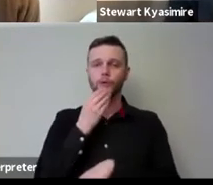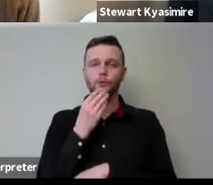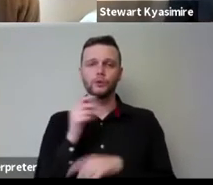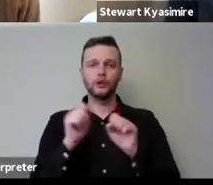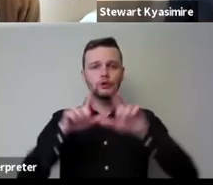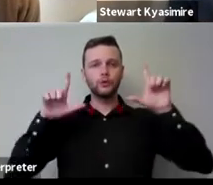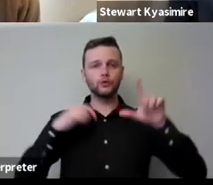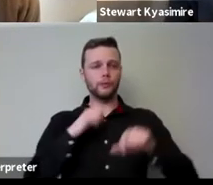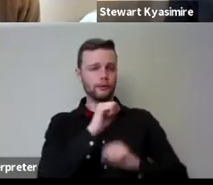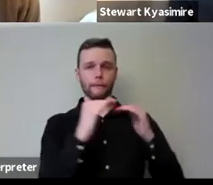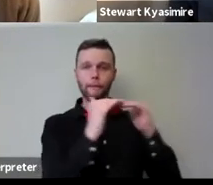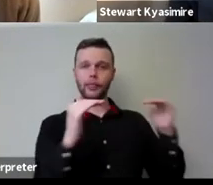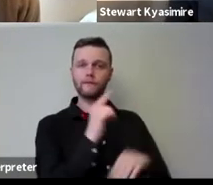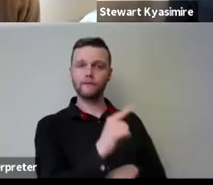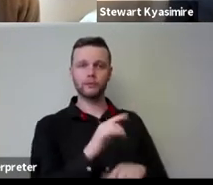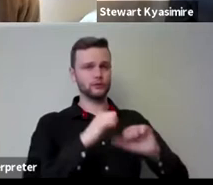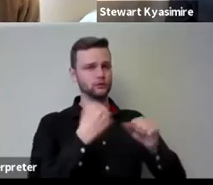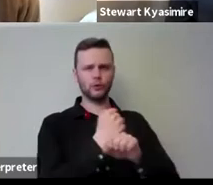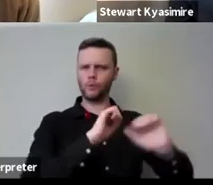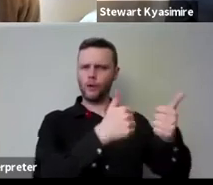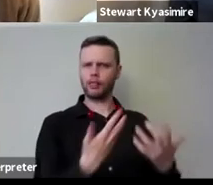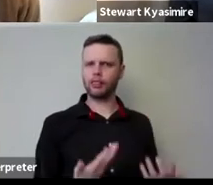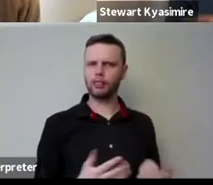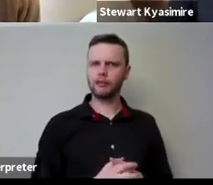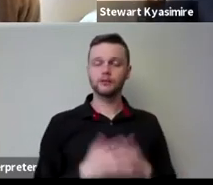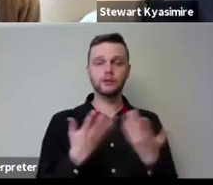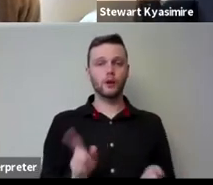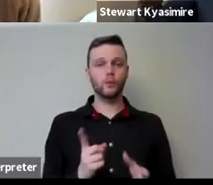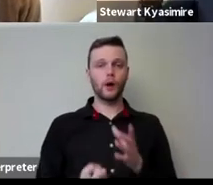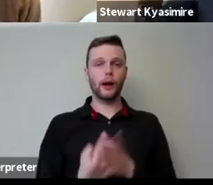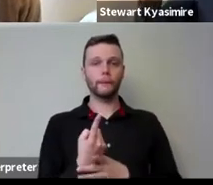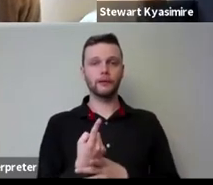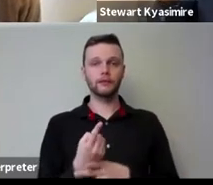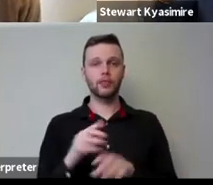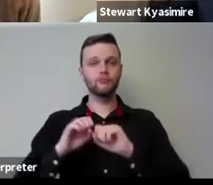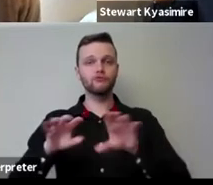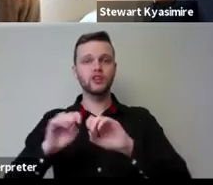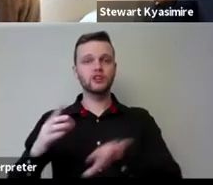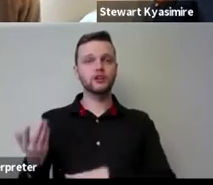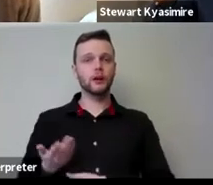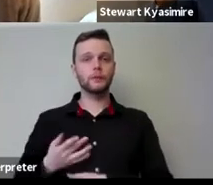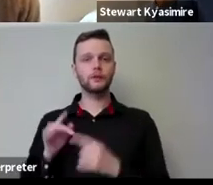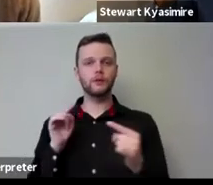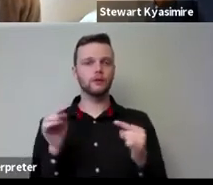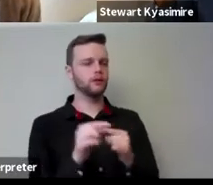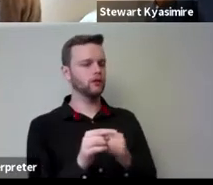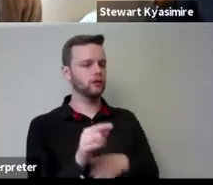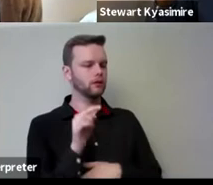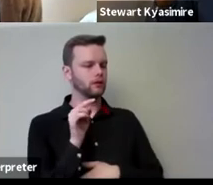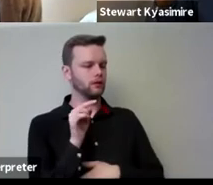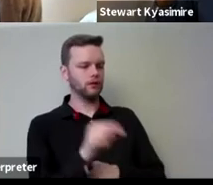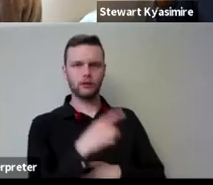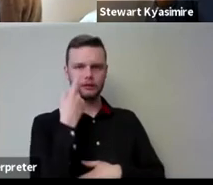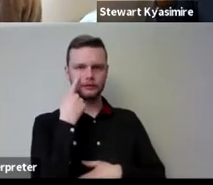as a platform and it's doing really well so now what has happened is the production companies are now turning back around looking at these these